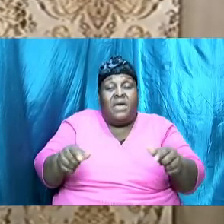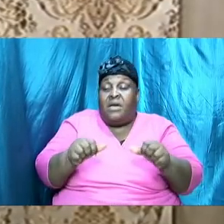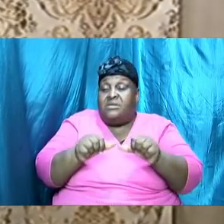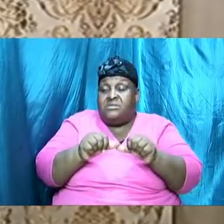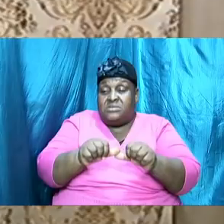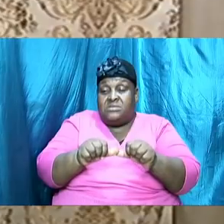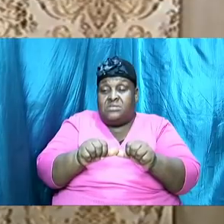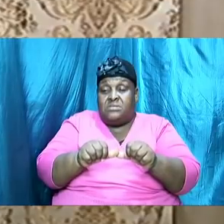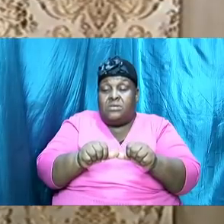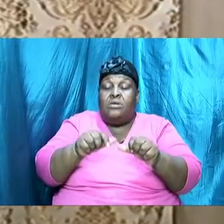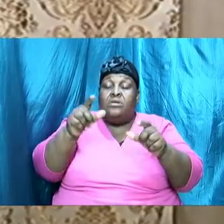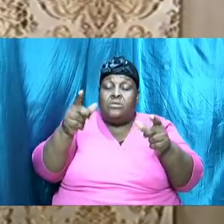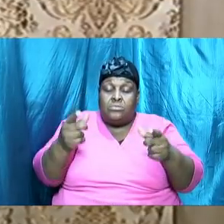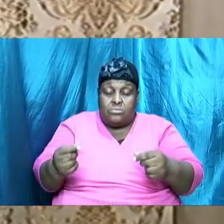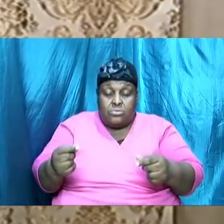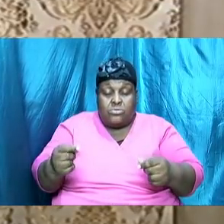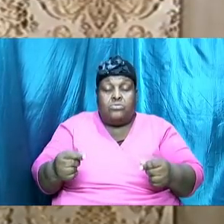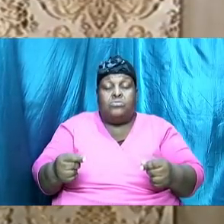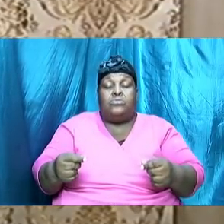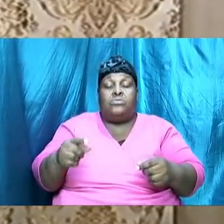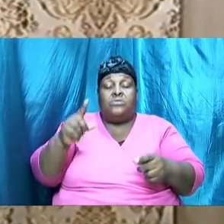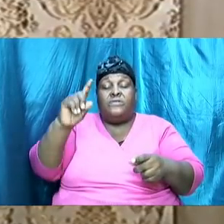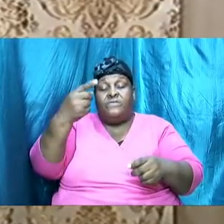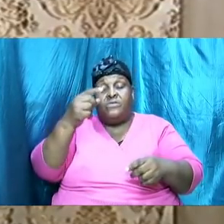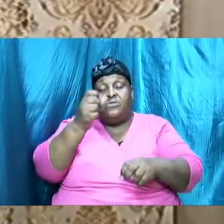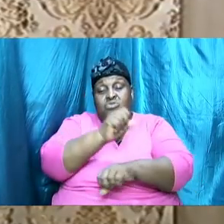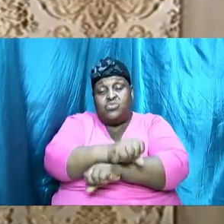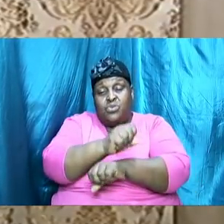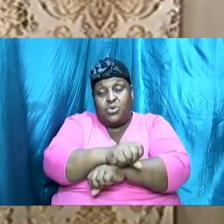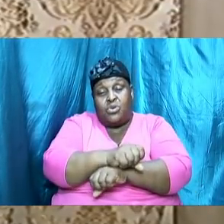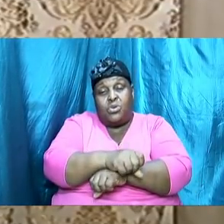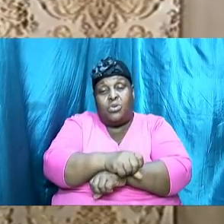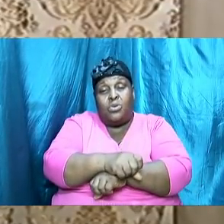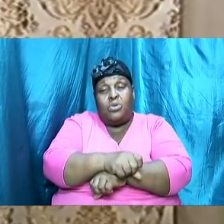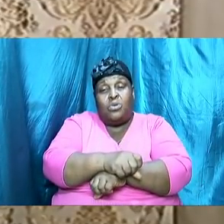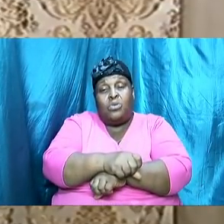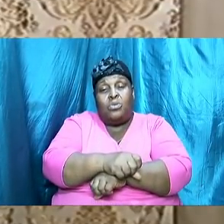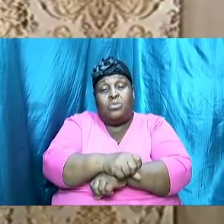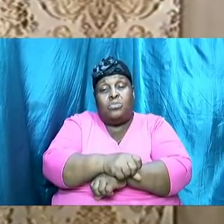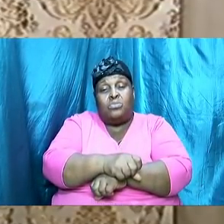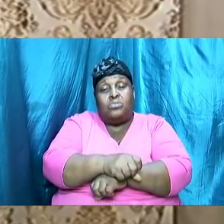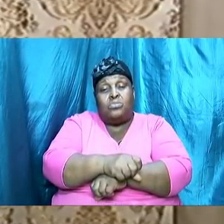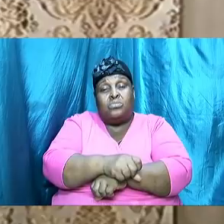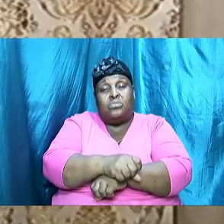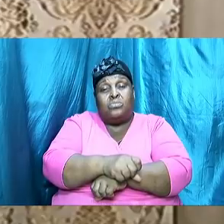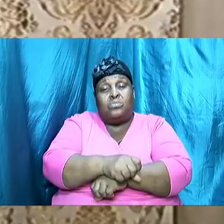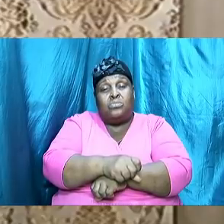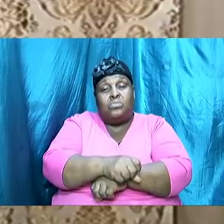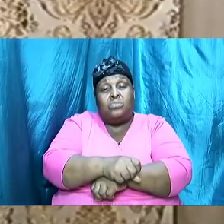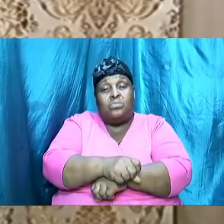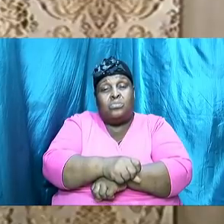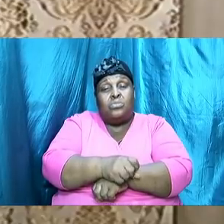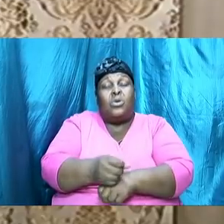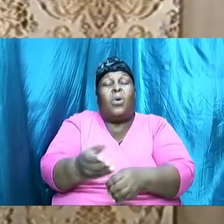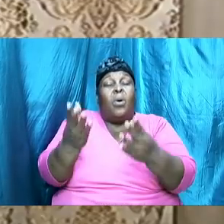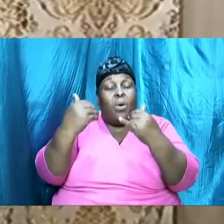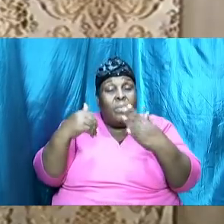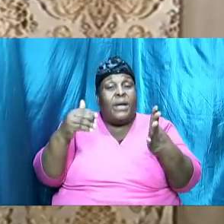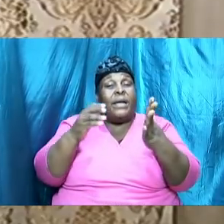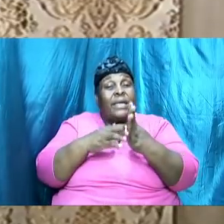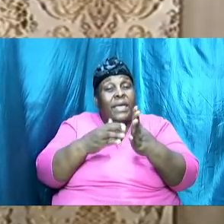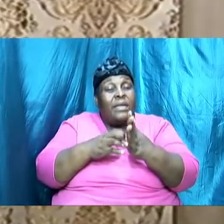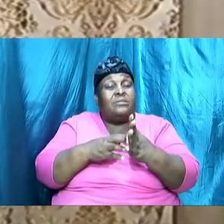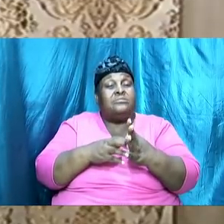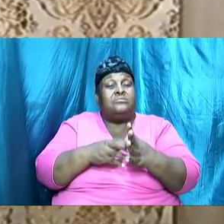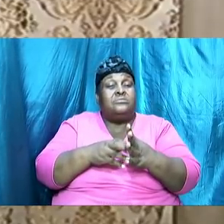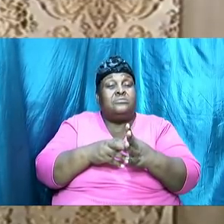first works get back to the things that you started doing at the beginning that caused the thing to